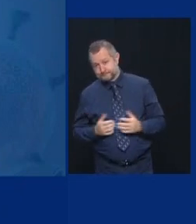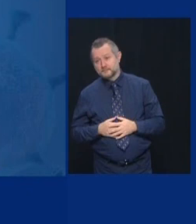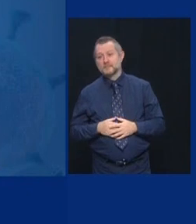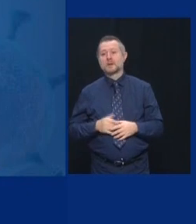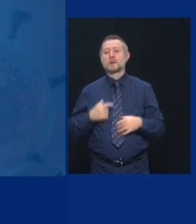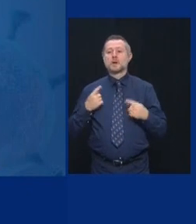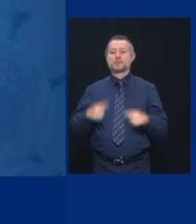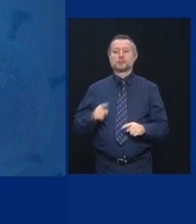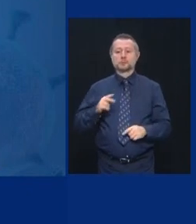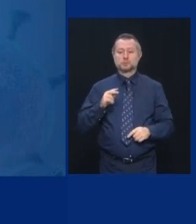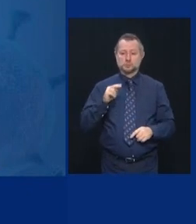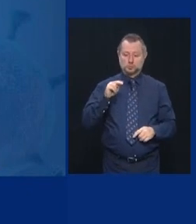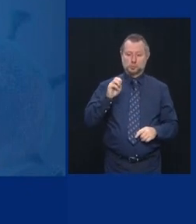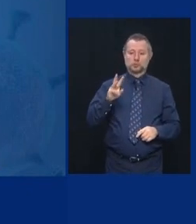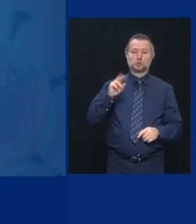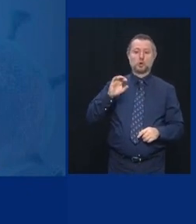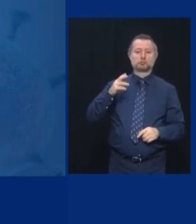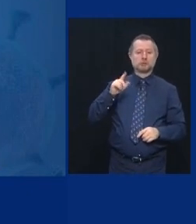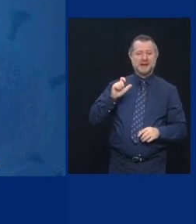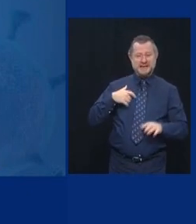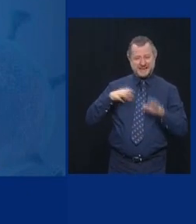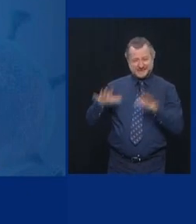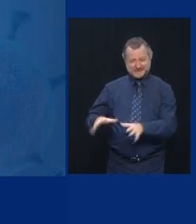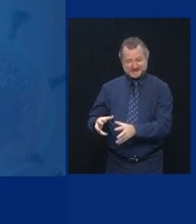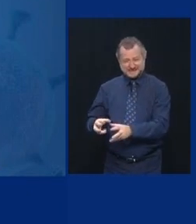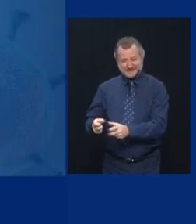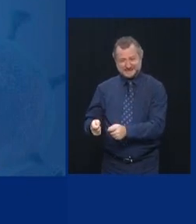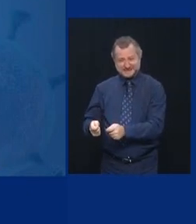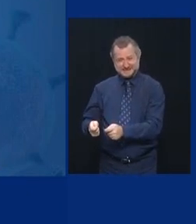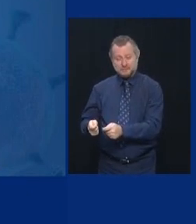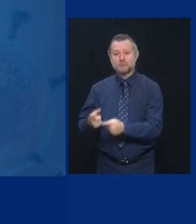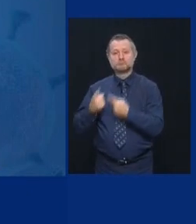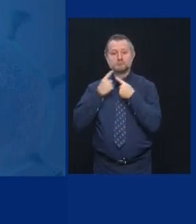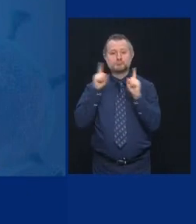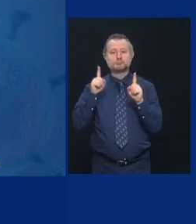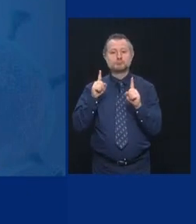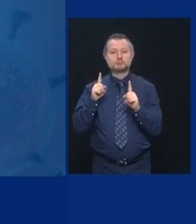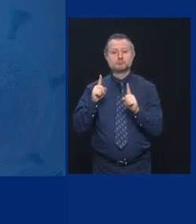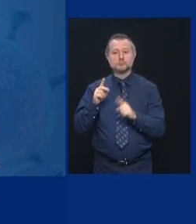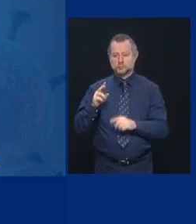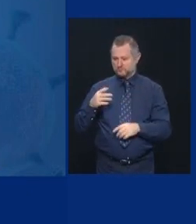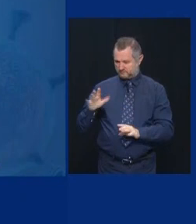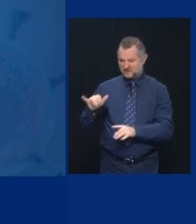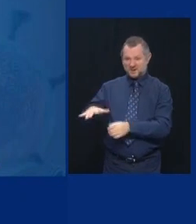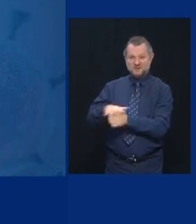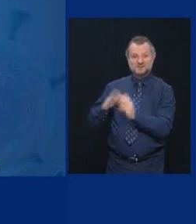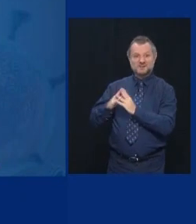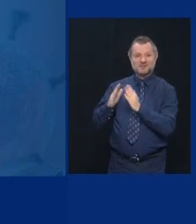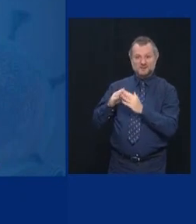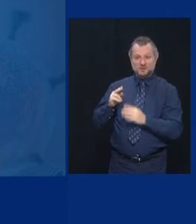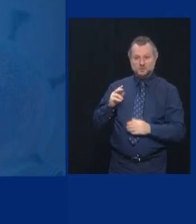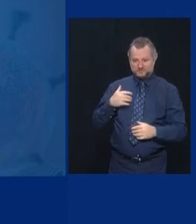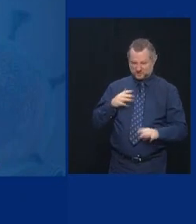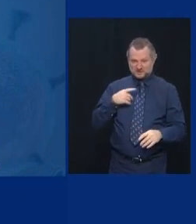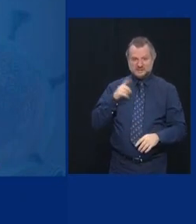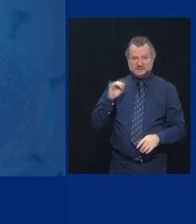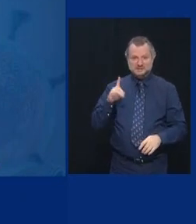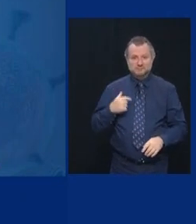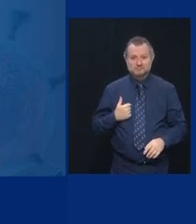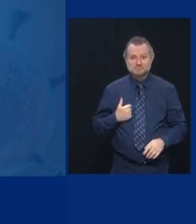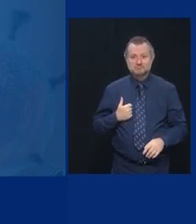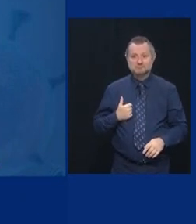Rochelle. And we did stamp it out in New Rochelle, by the way. And every state is dealing with it.